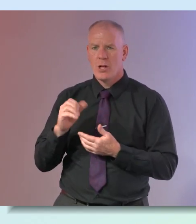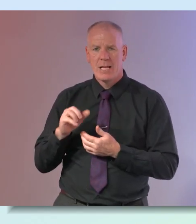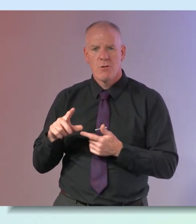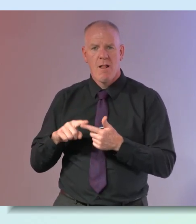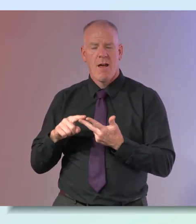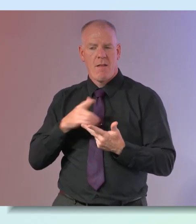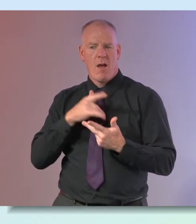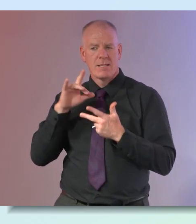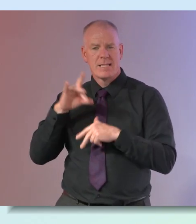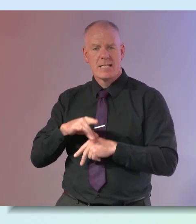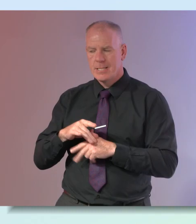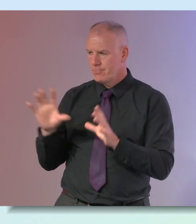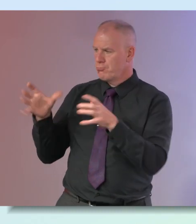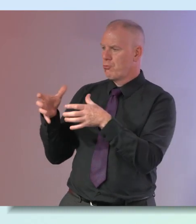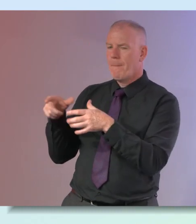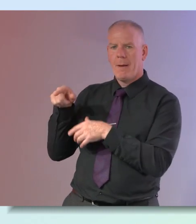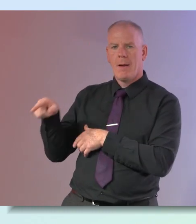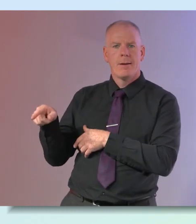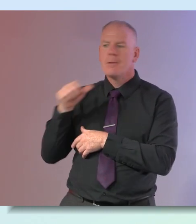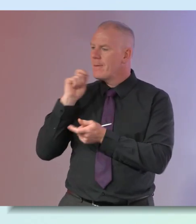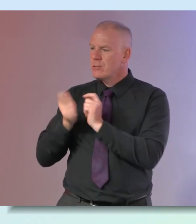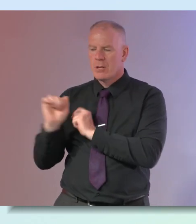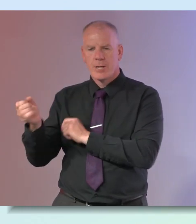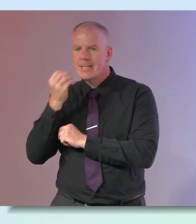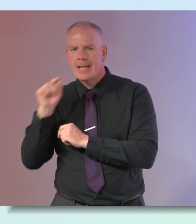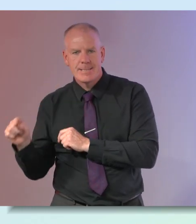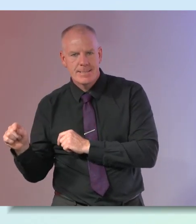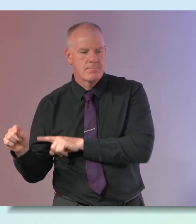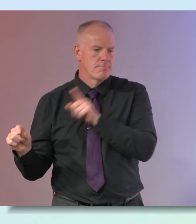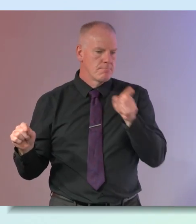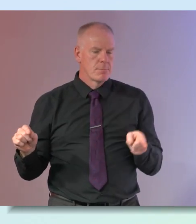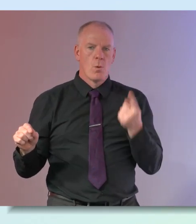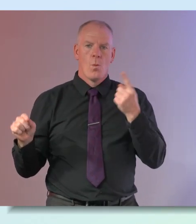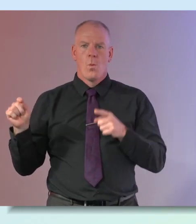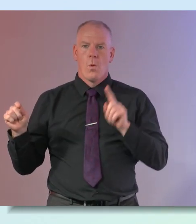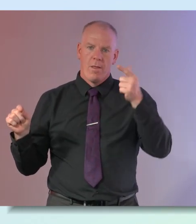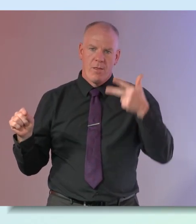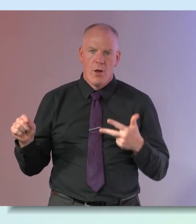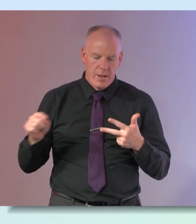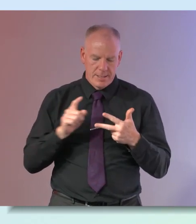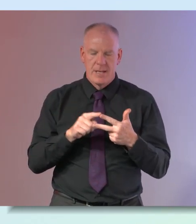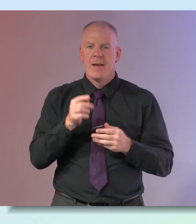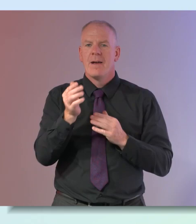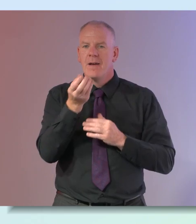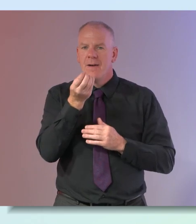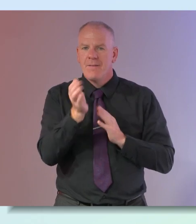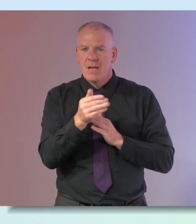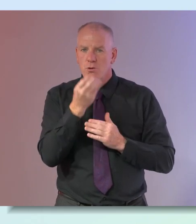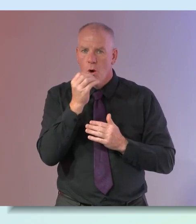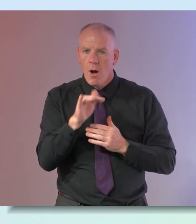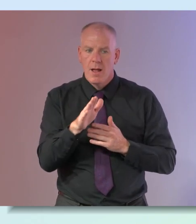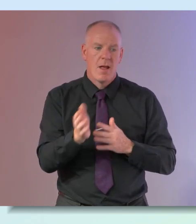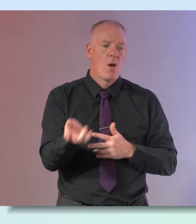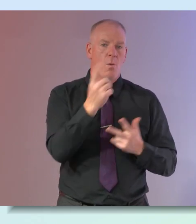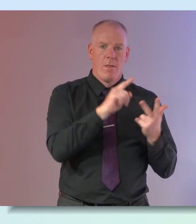and they took a cohort and left them making no change to their diet and one third took fish oil supplements and the other third